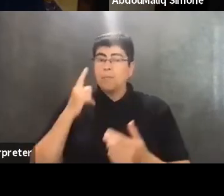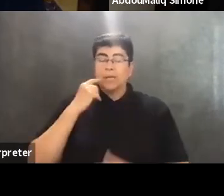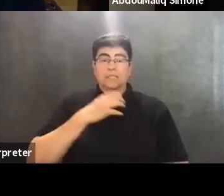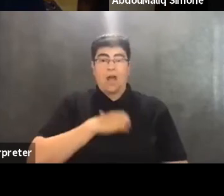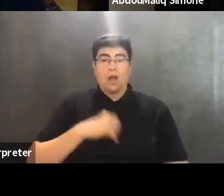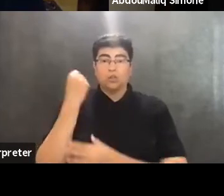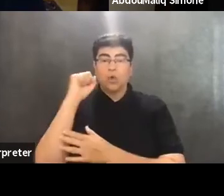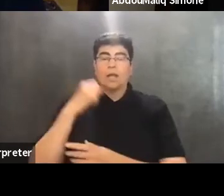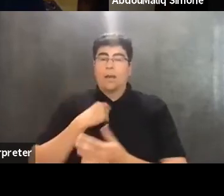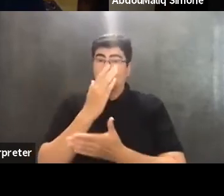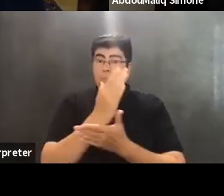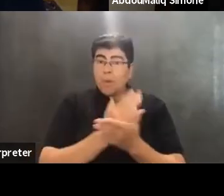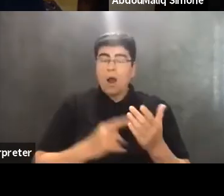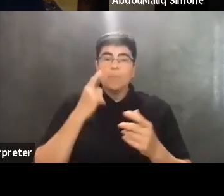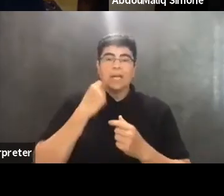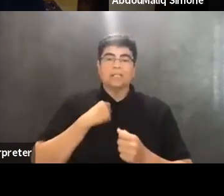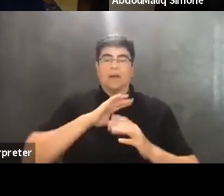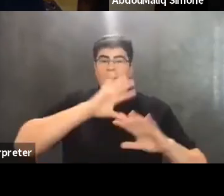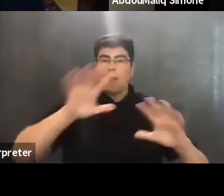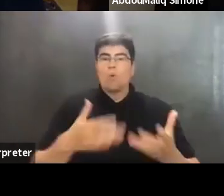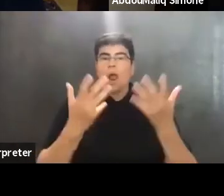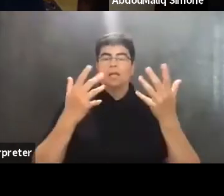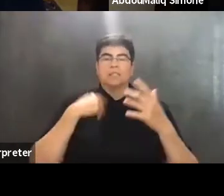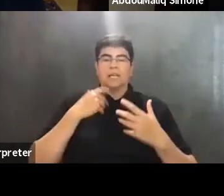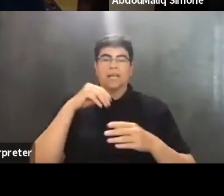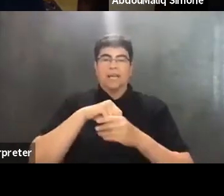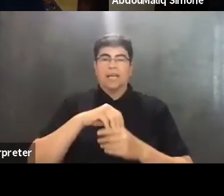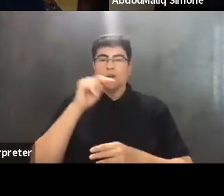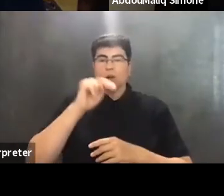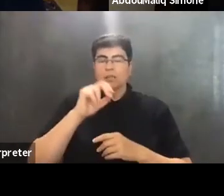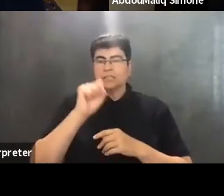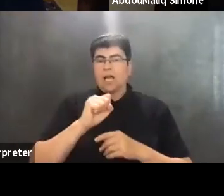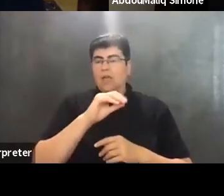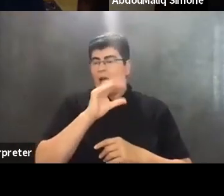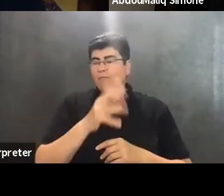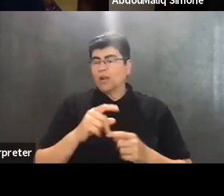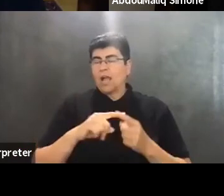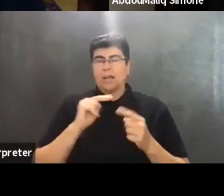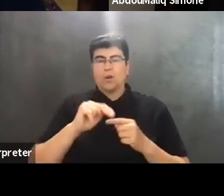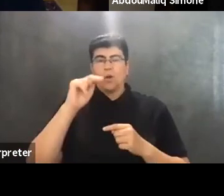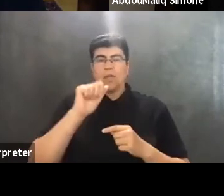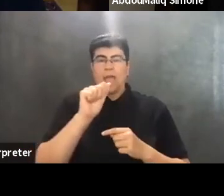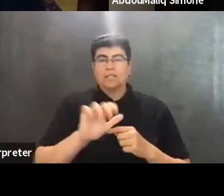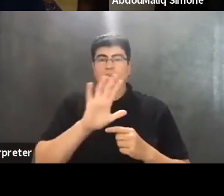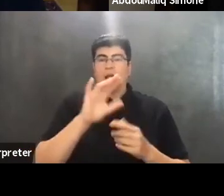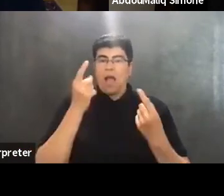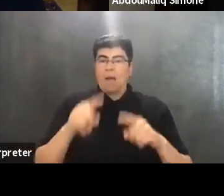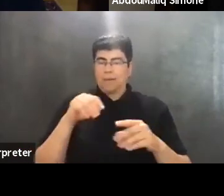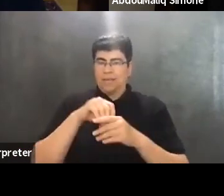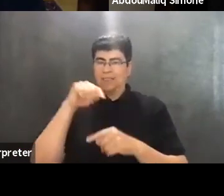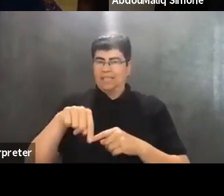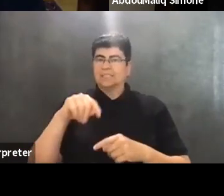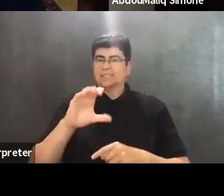by the uprising in North Africa and West Asia, uh, that happened earlier in, in, in the